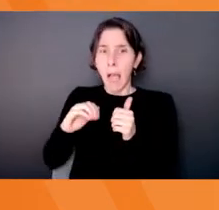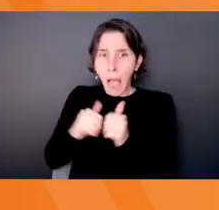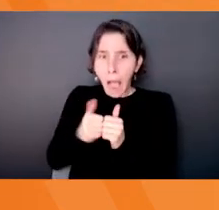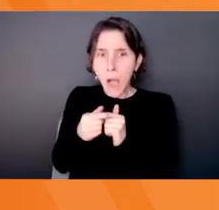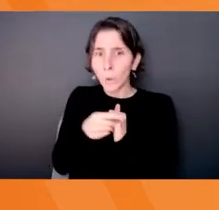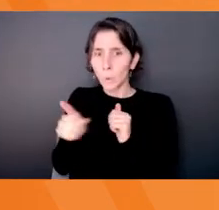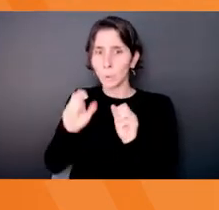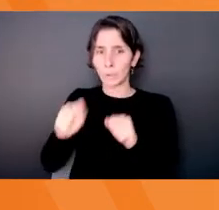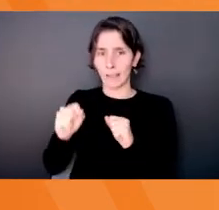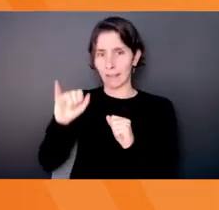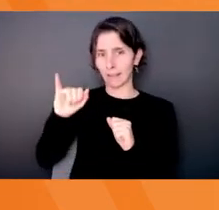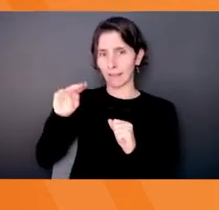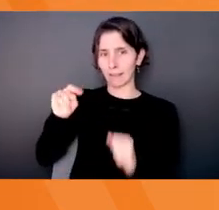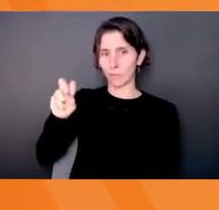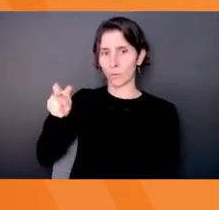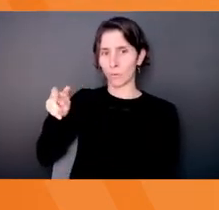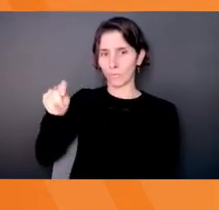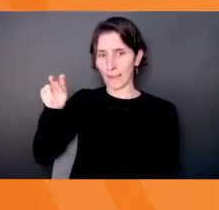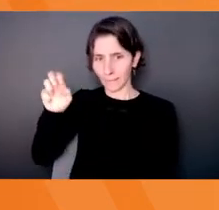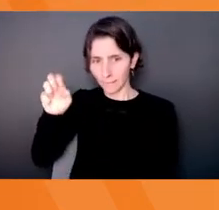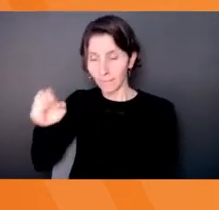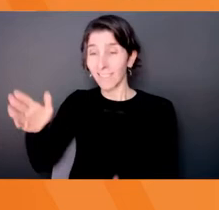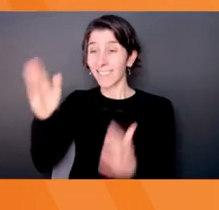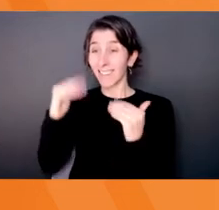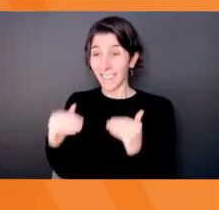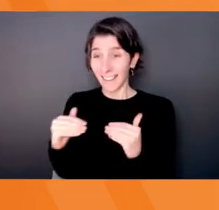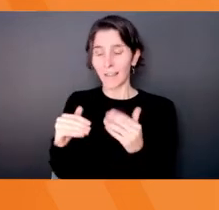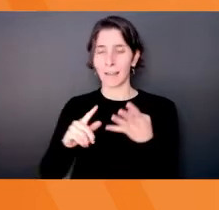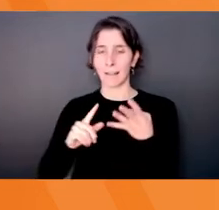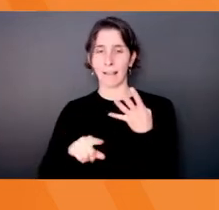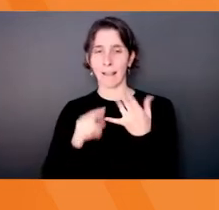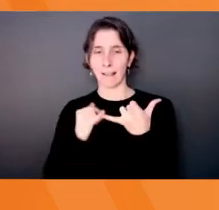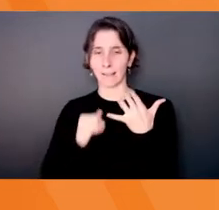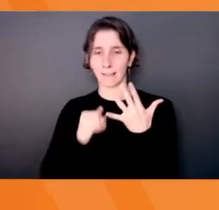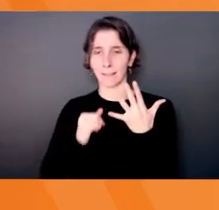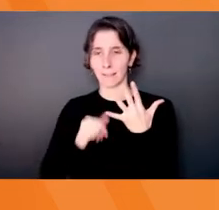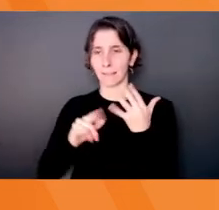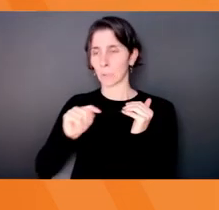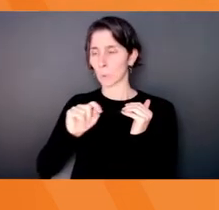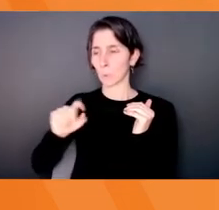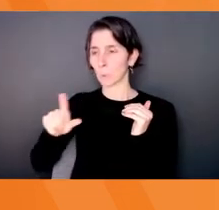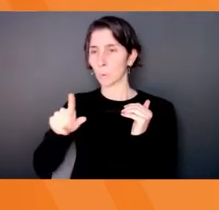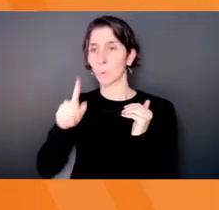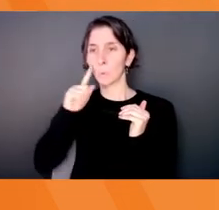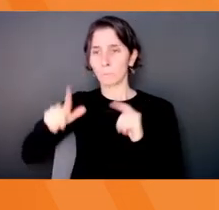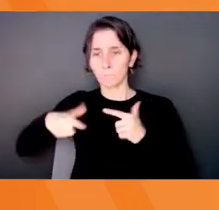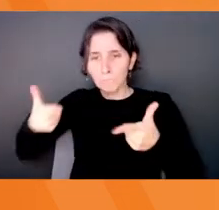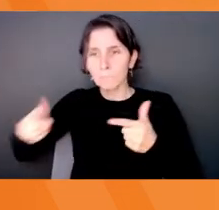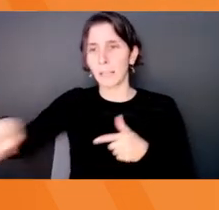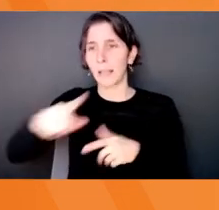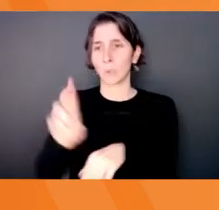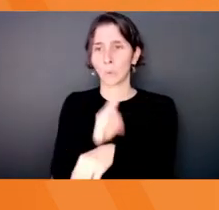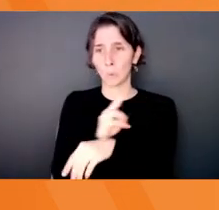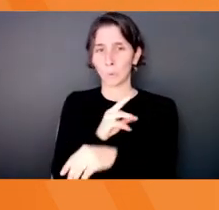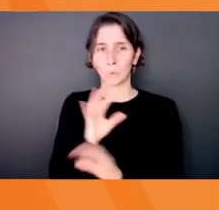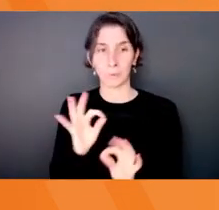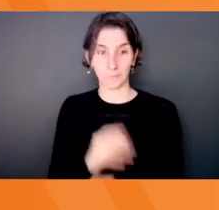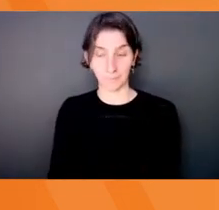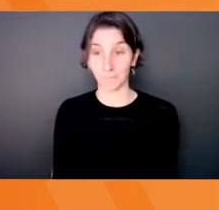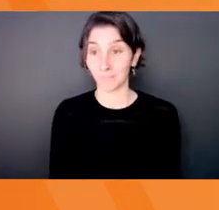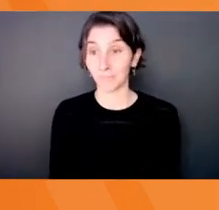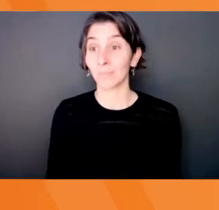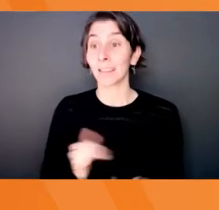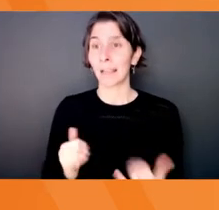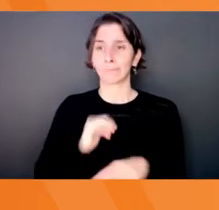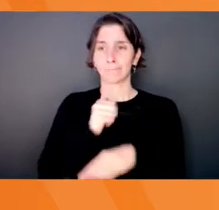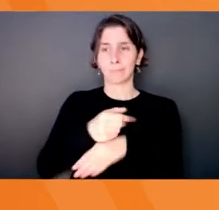And I'm going to give you a tool that you can utilize after the webinar today. So I'd love for you to know, so Shauna, if you can put up the poll, I'd love